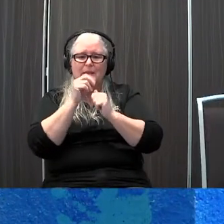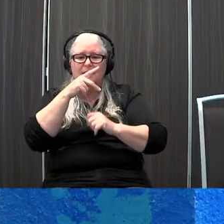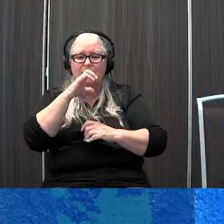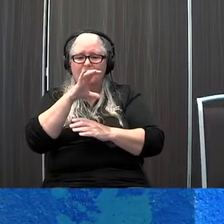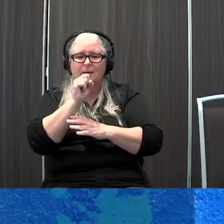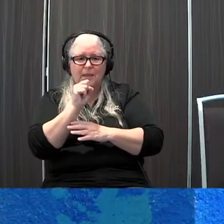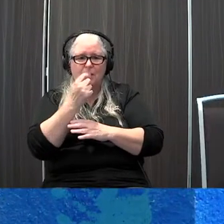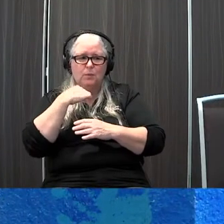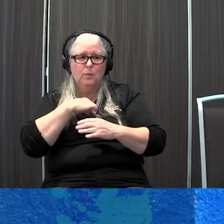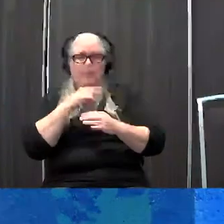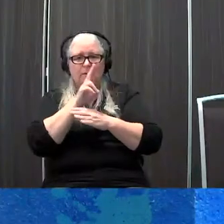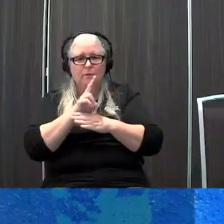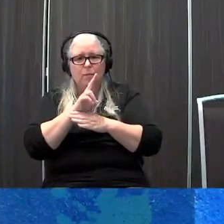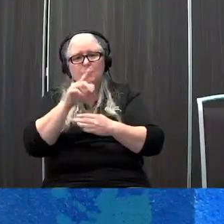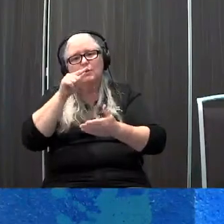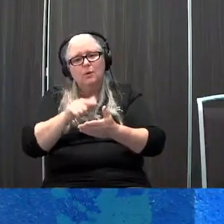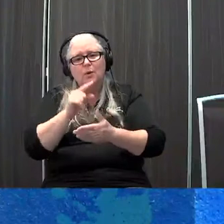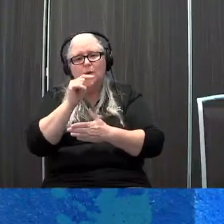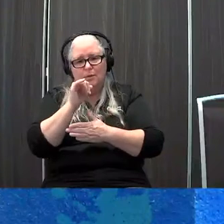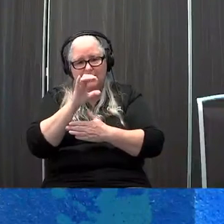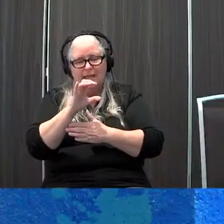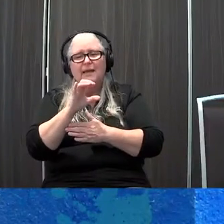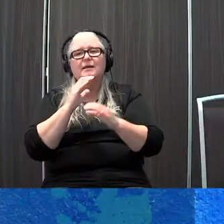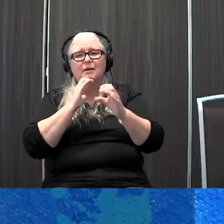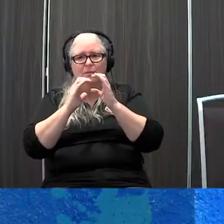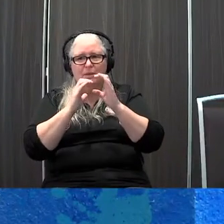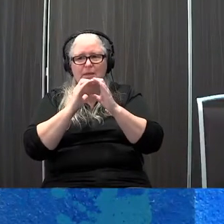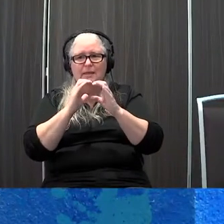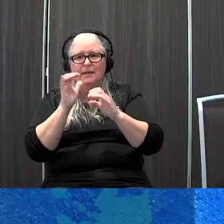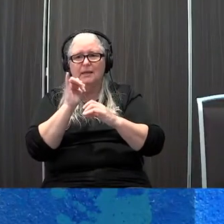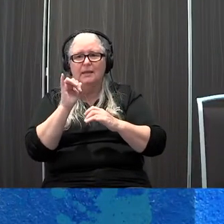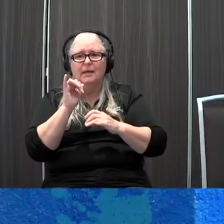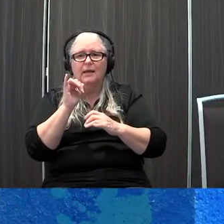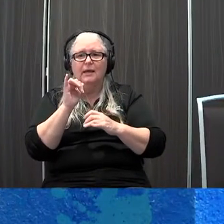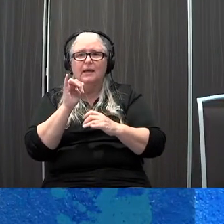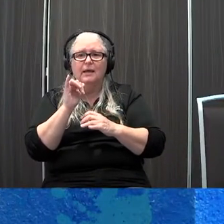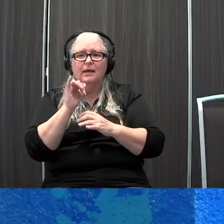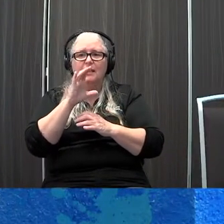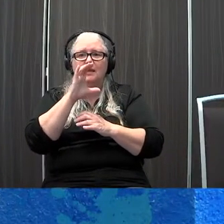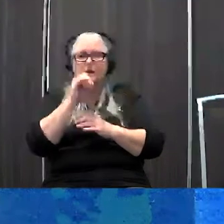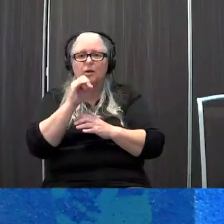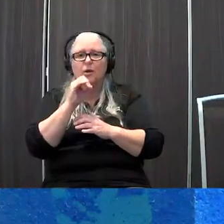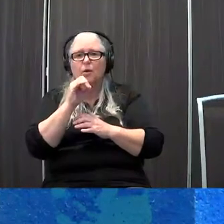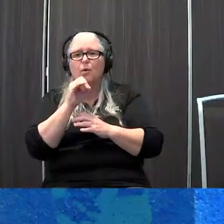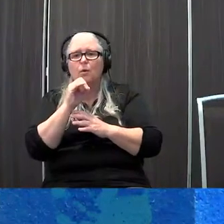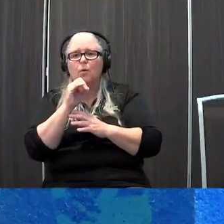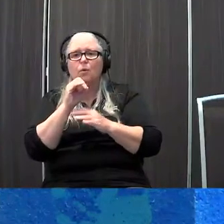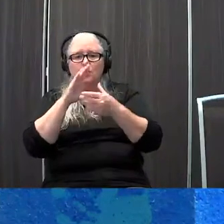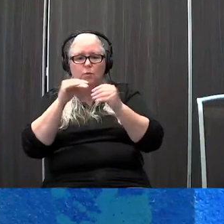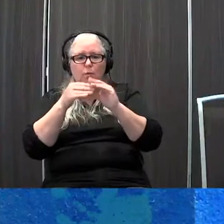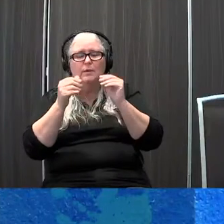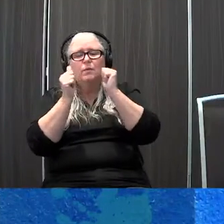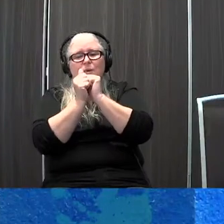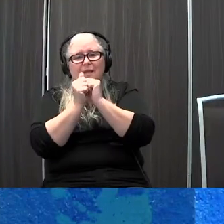low-tech communication a low-tech communication system such as code-drawn symbols and stories paired with sign language